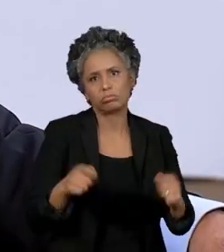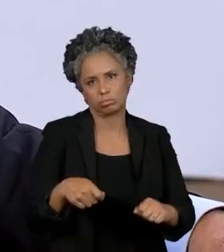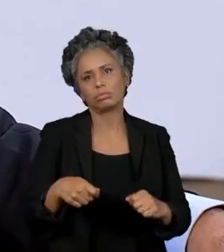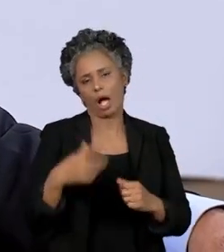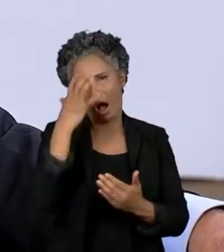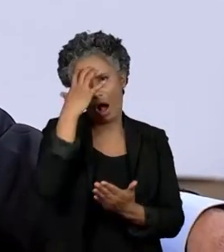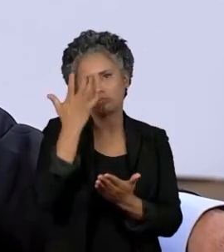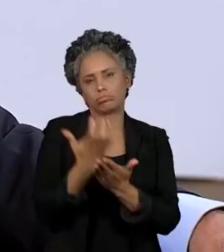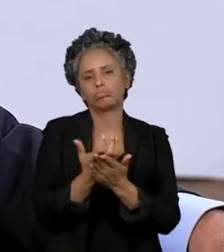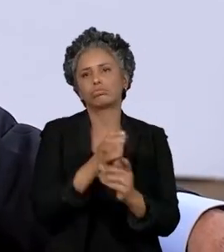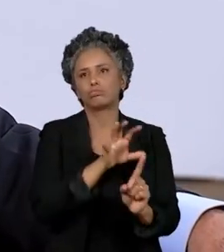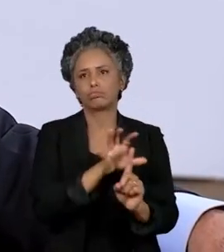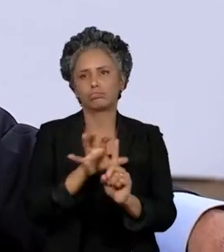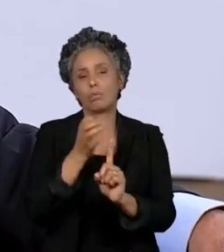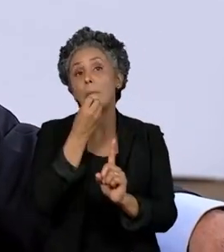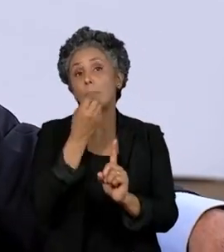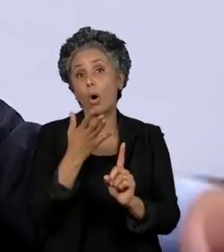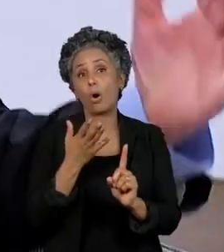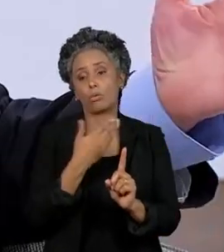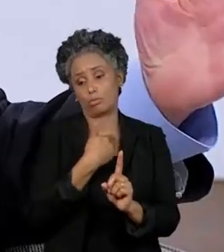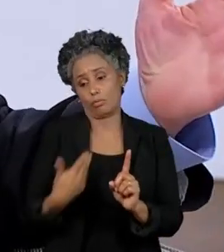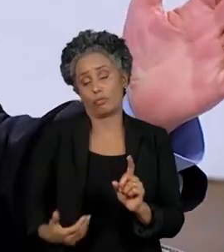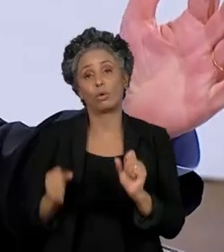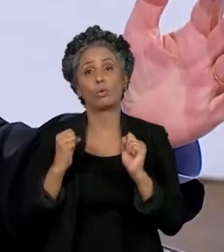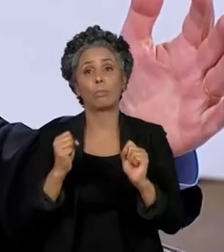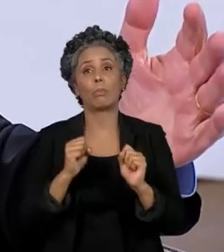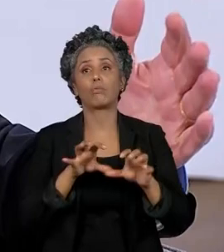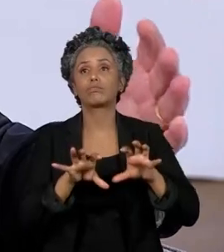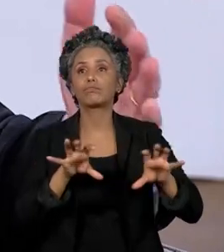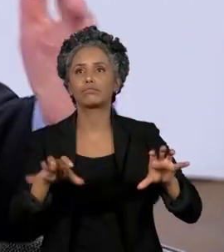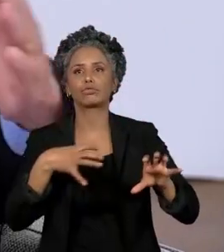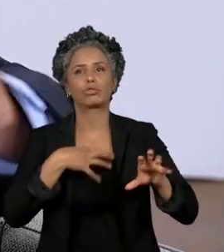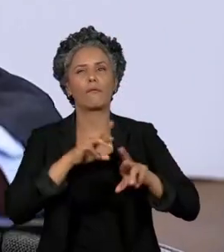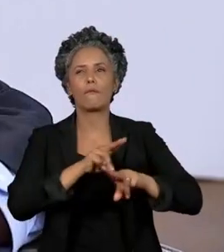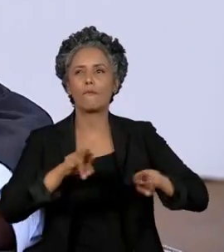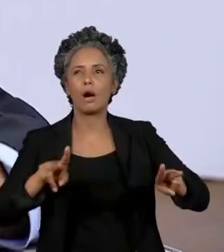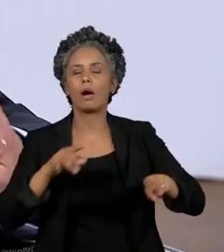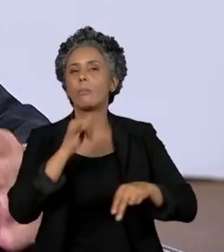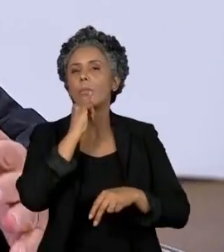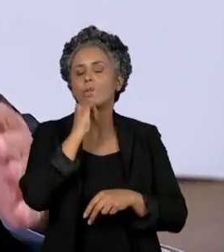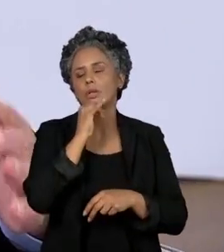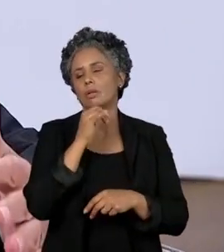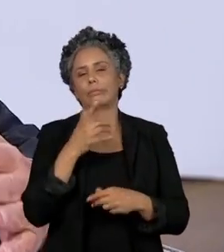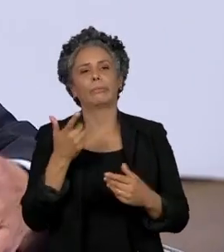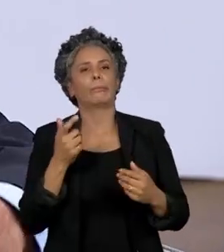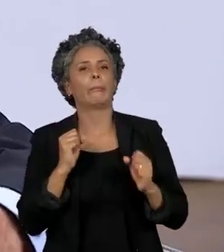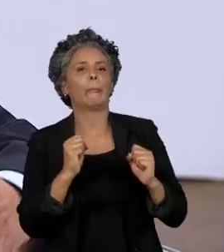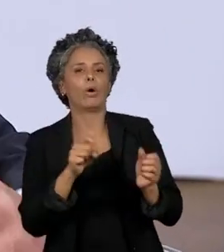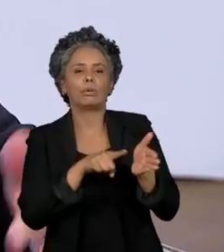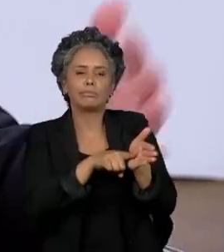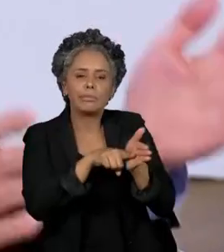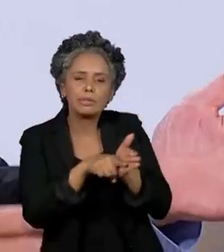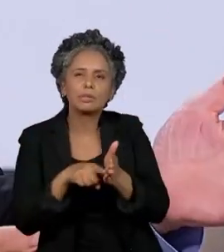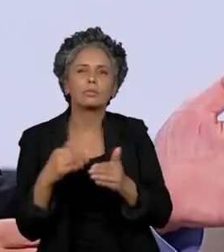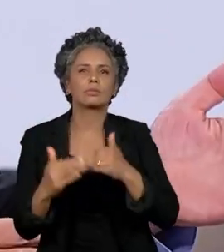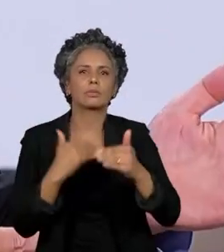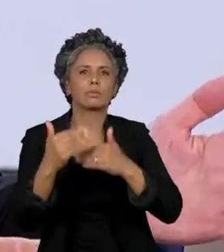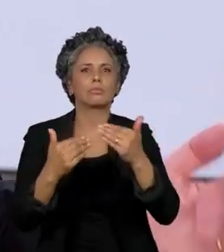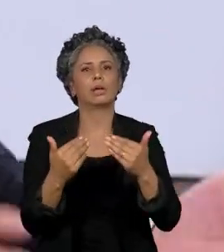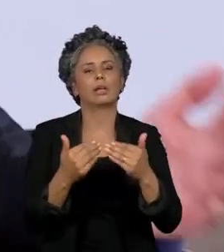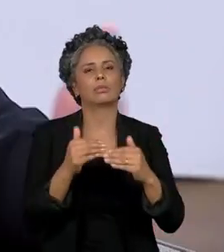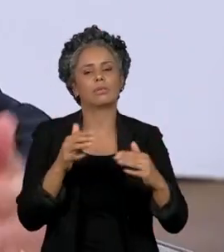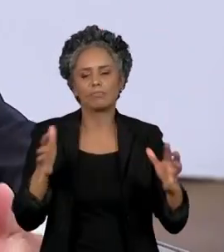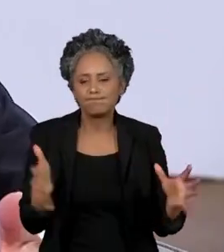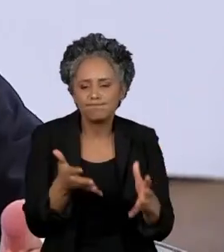that government can intervene. For instance, I think more R&D should be directed at saving the planet